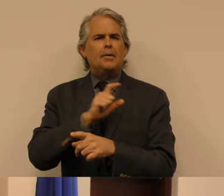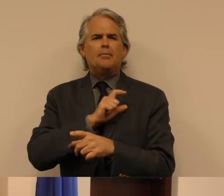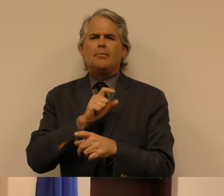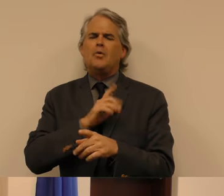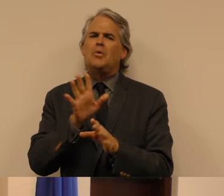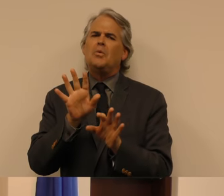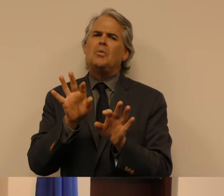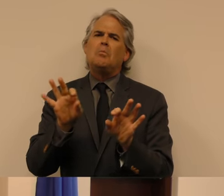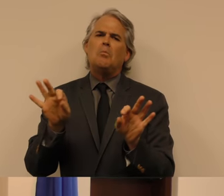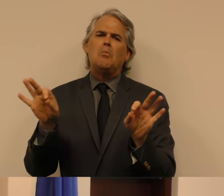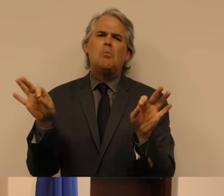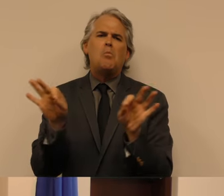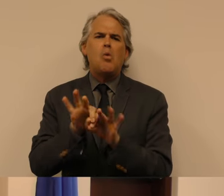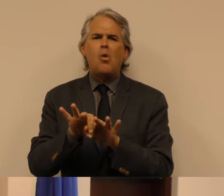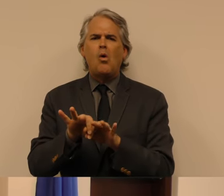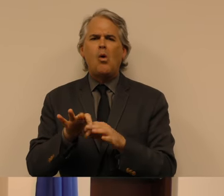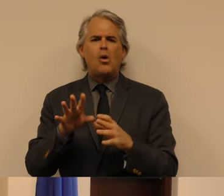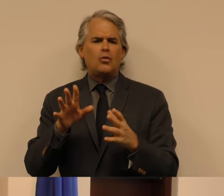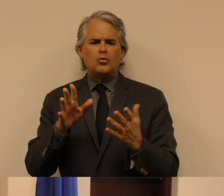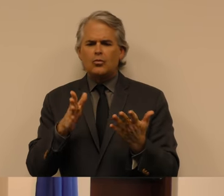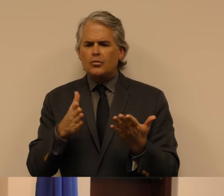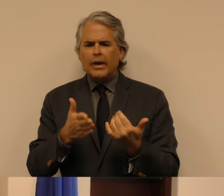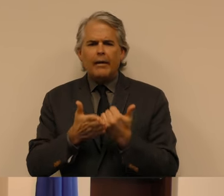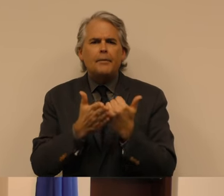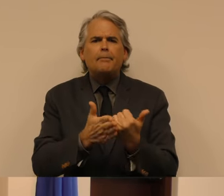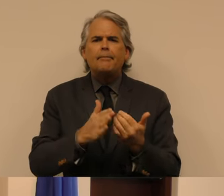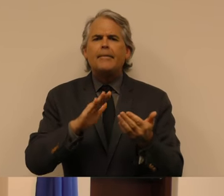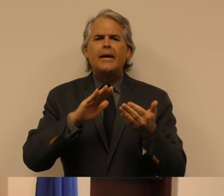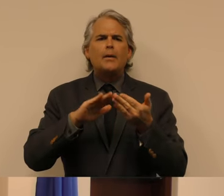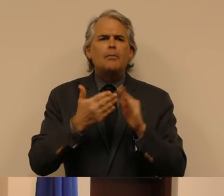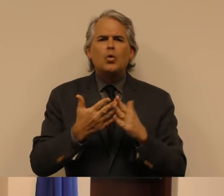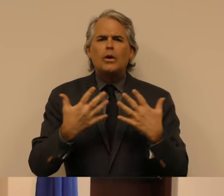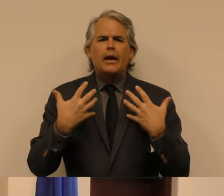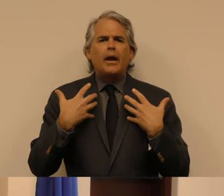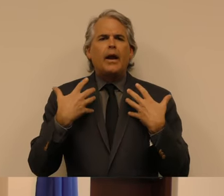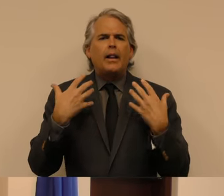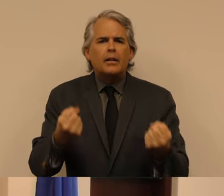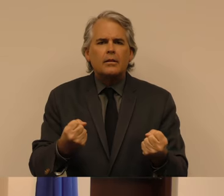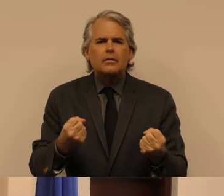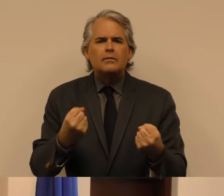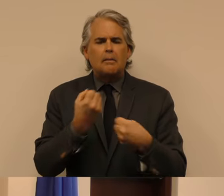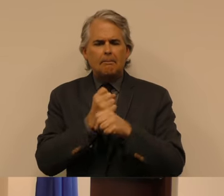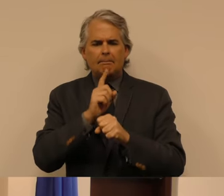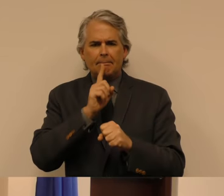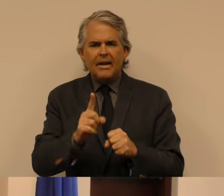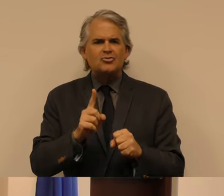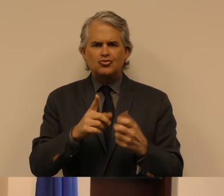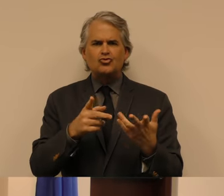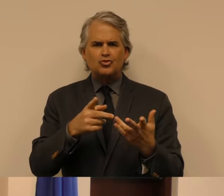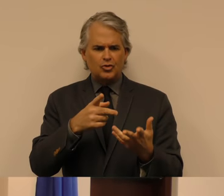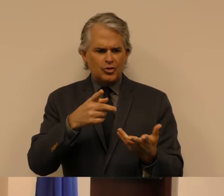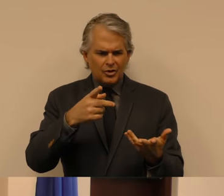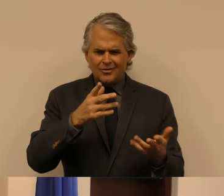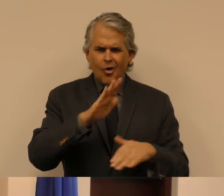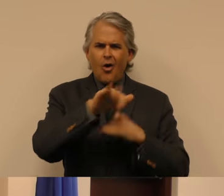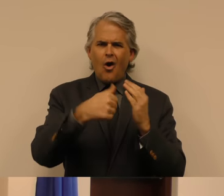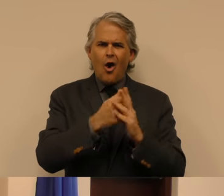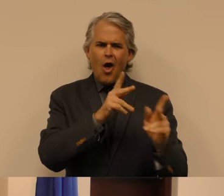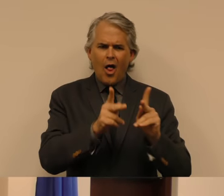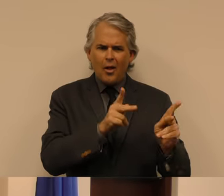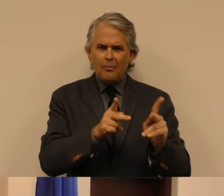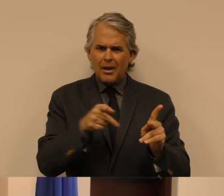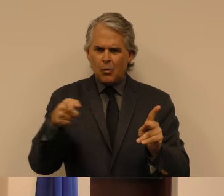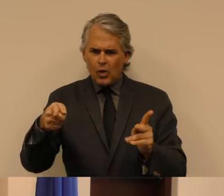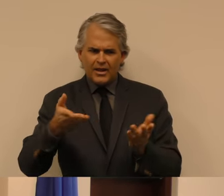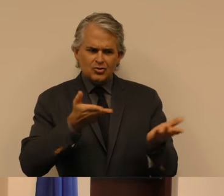role in helping our community to heal and in forging stronger partnerships with those you serve. And for